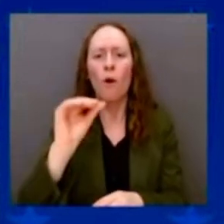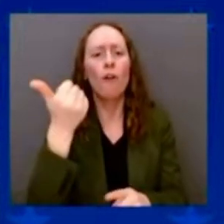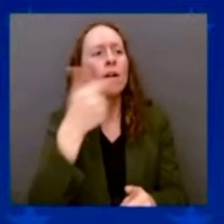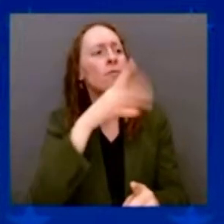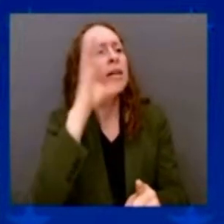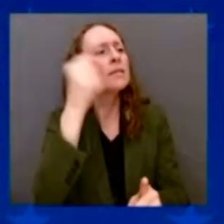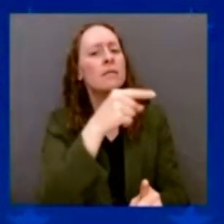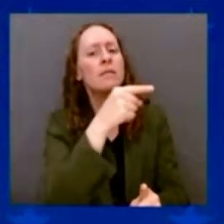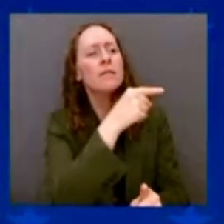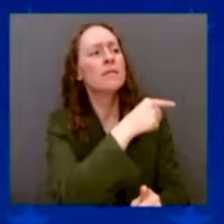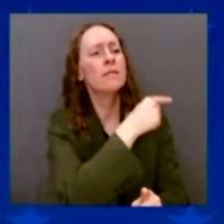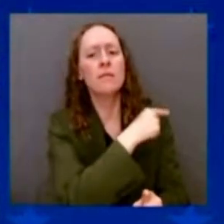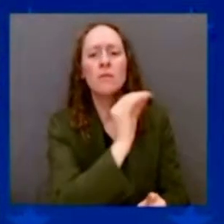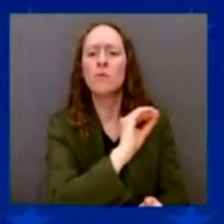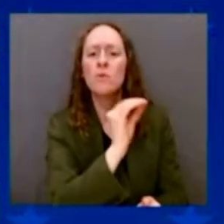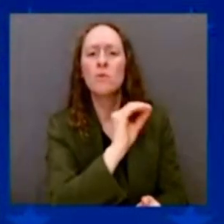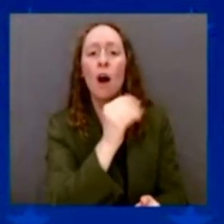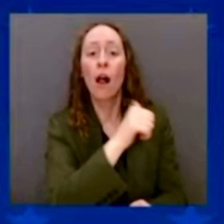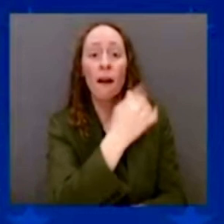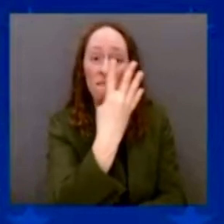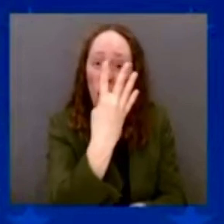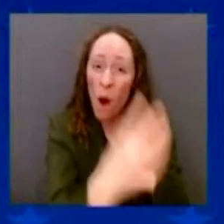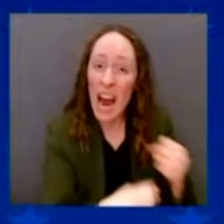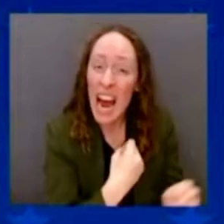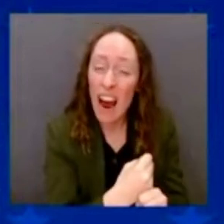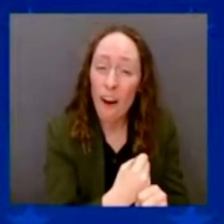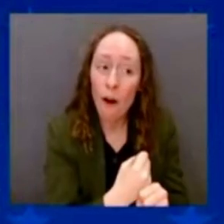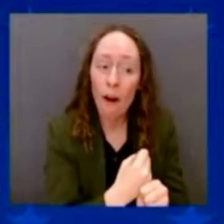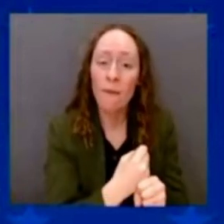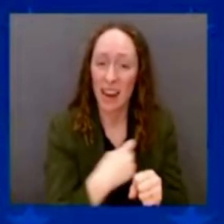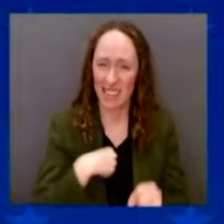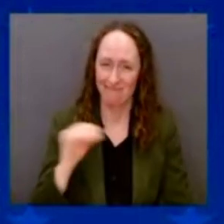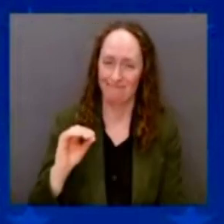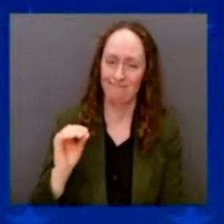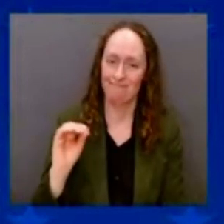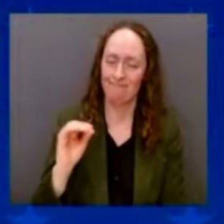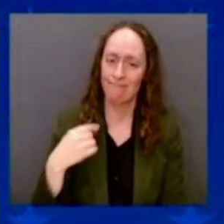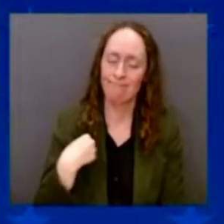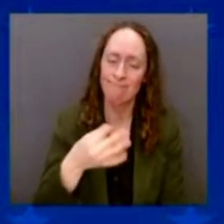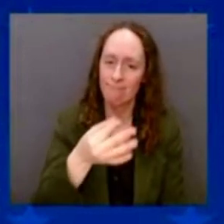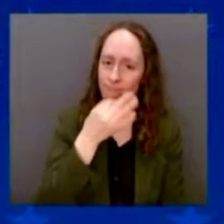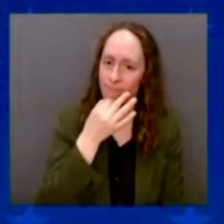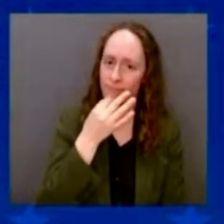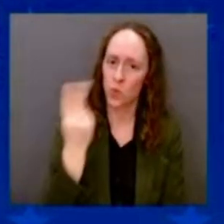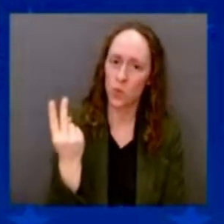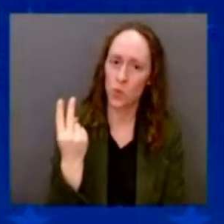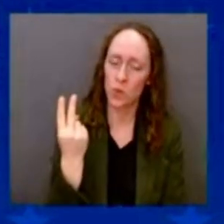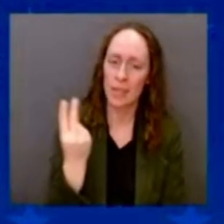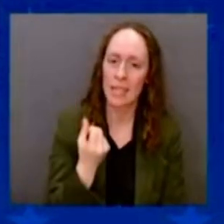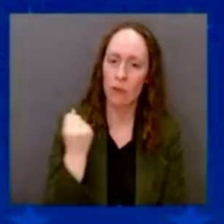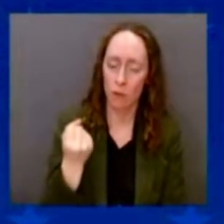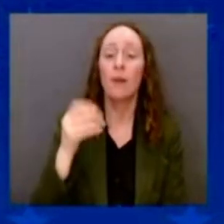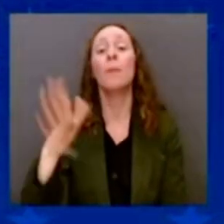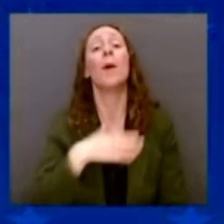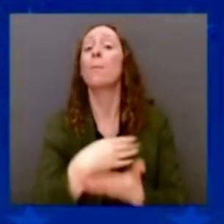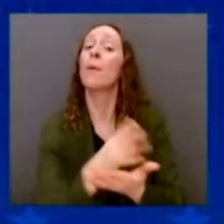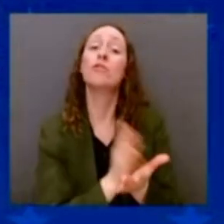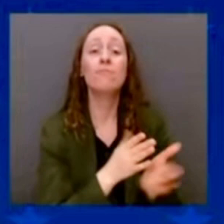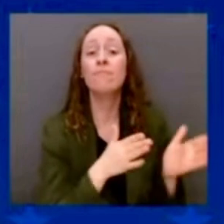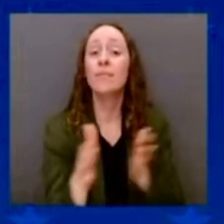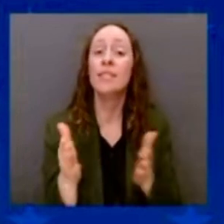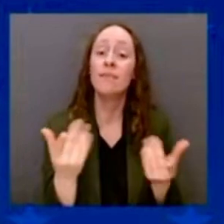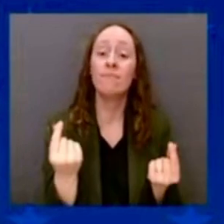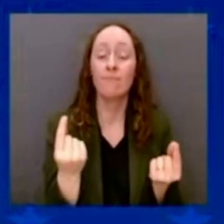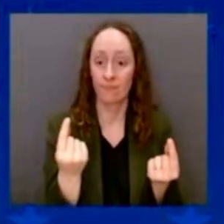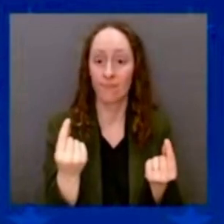But the point is, it's good for everybody. We're not hurting anybody. My budget also restores the child tax credit. You know, when that was in place during the